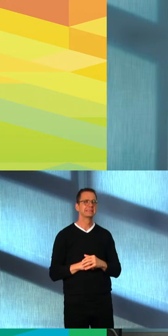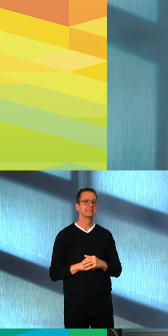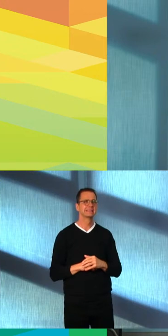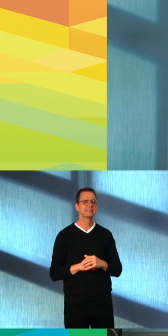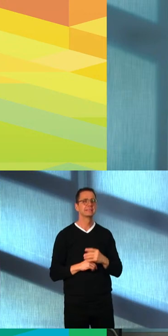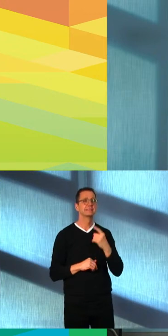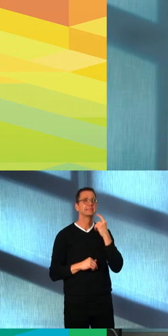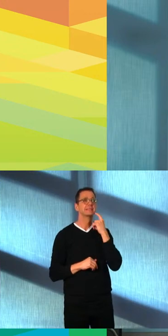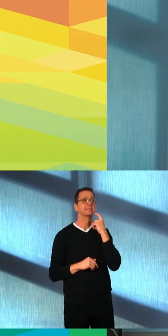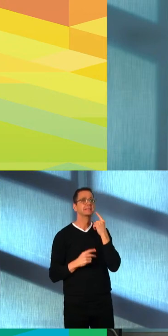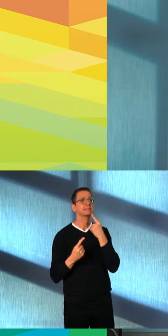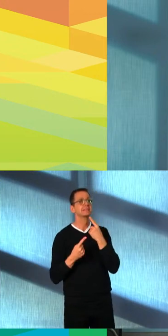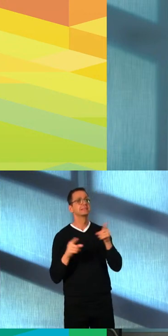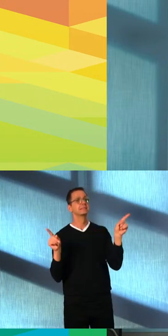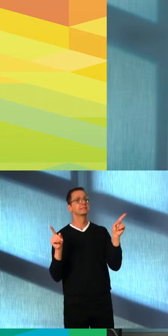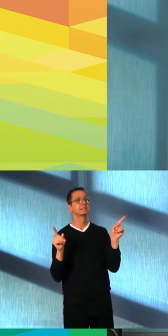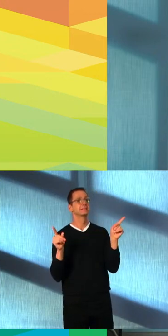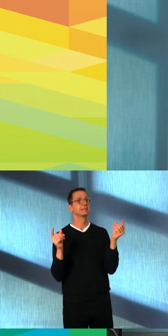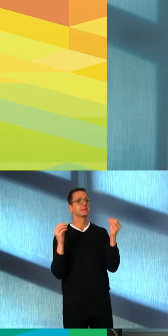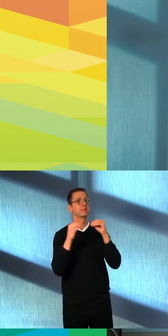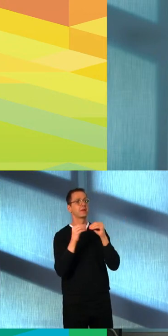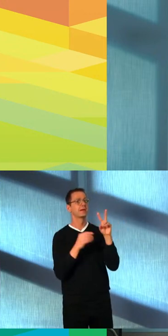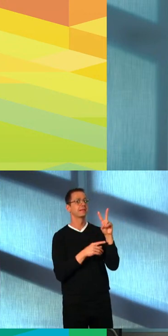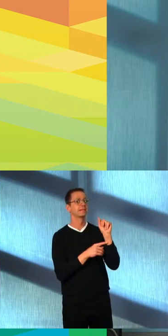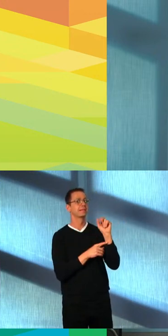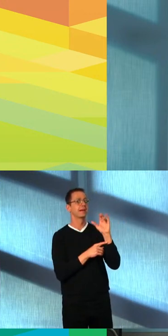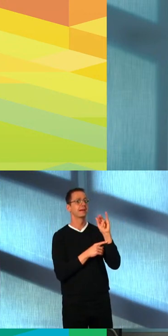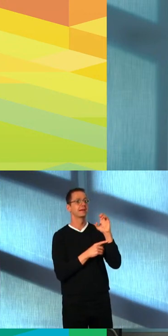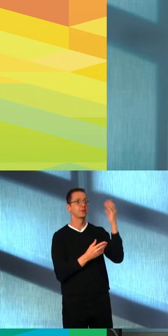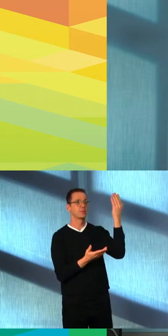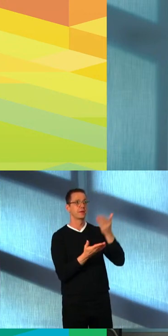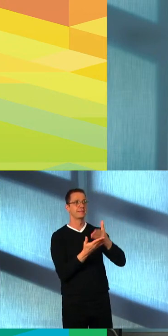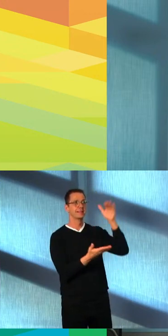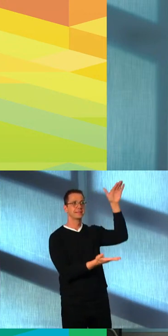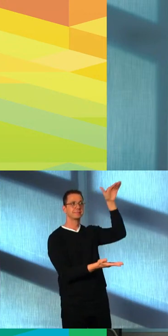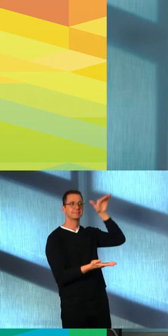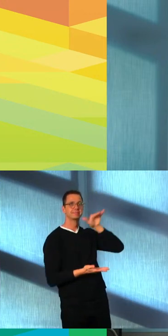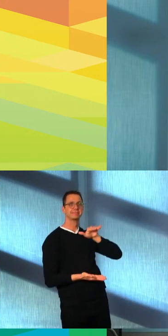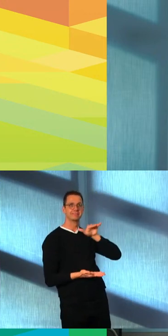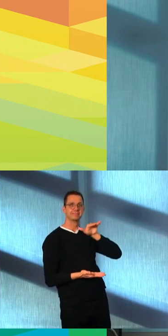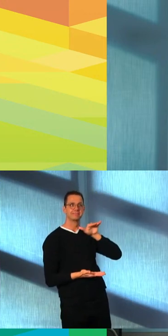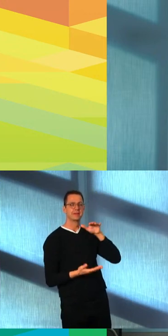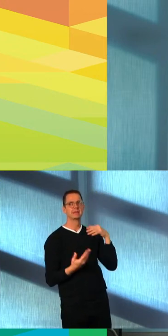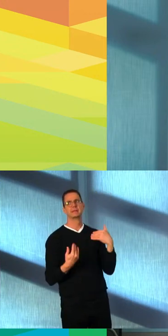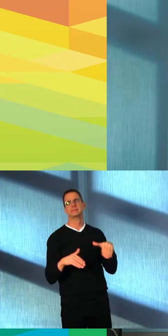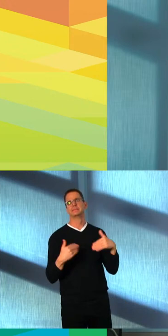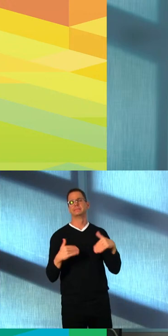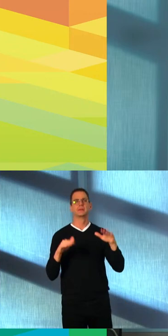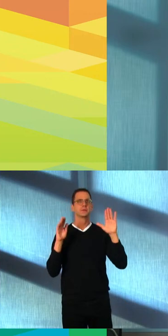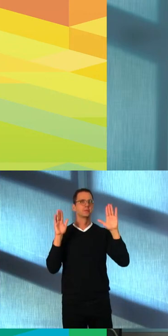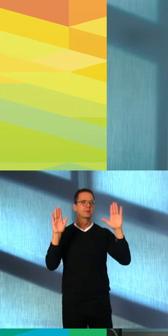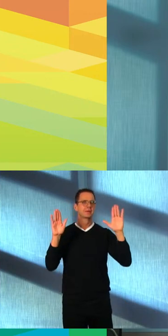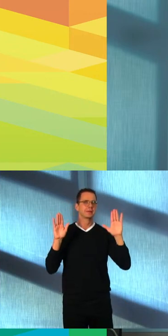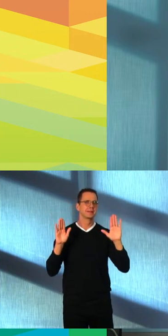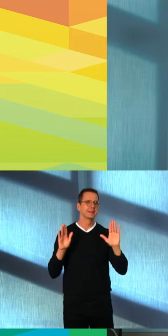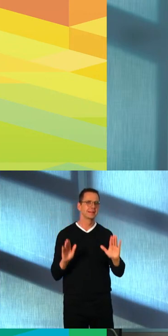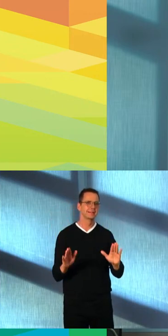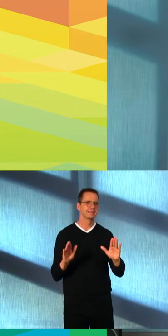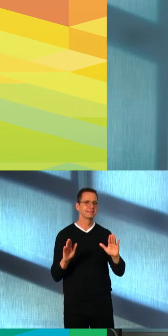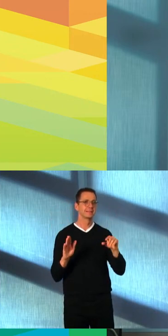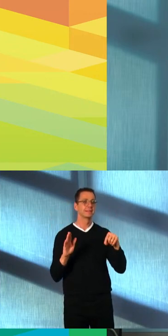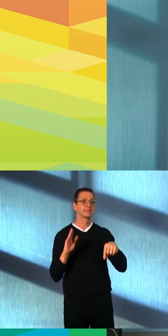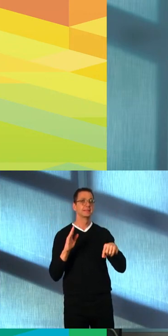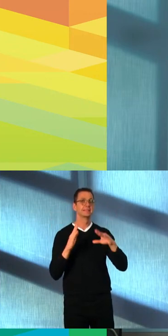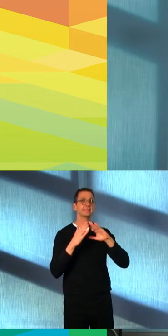the City is here to help ramp up distribution. We stand ready, willing, and able to support mass vaccination,